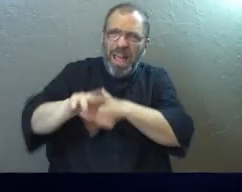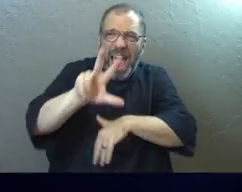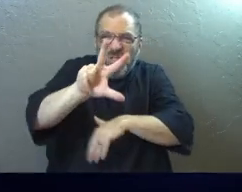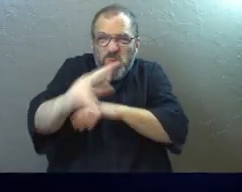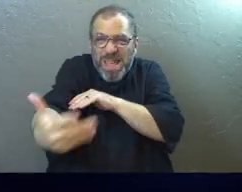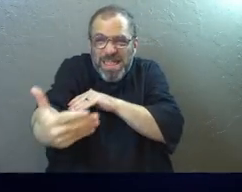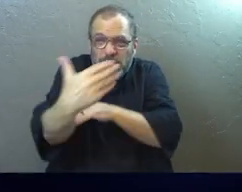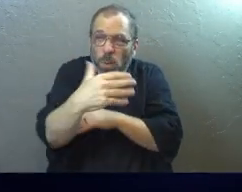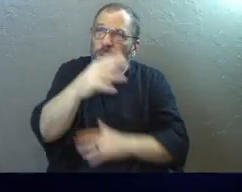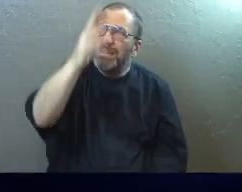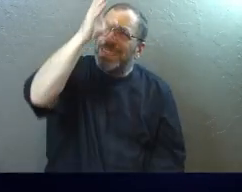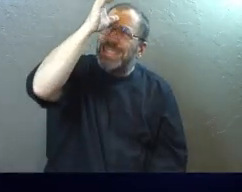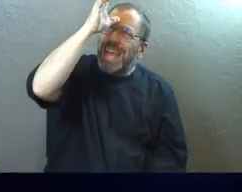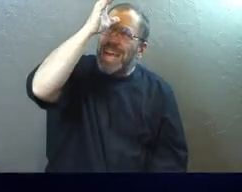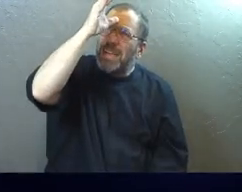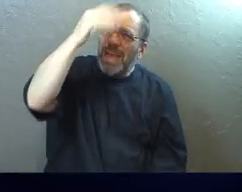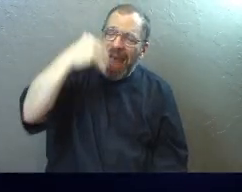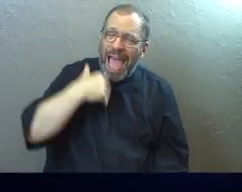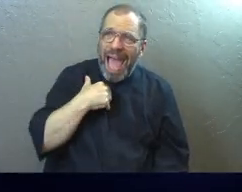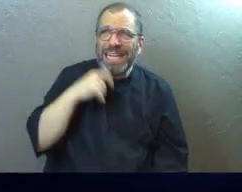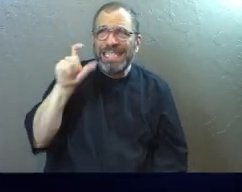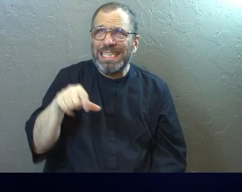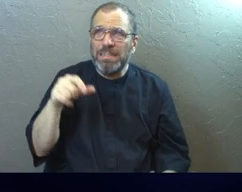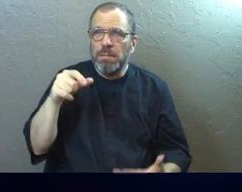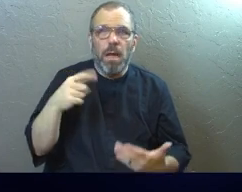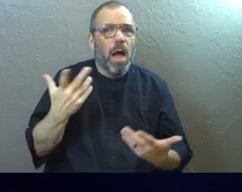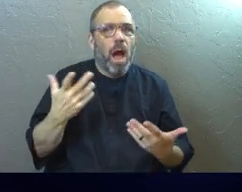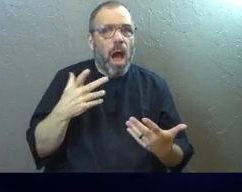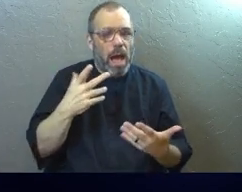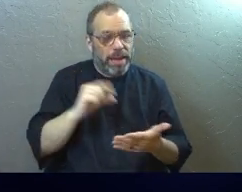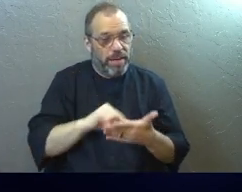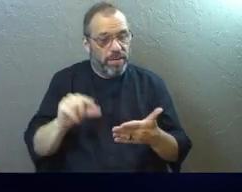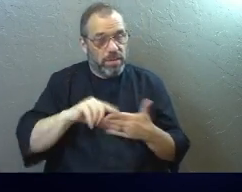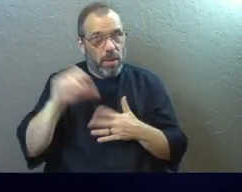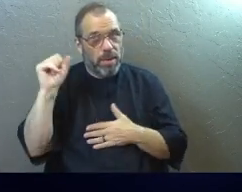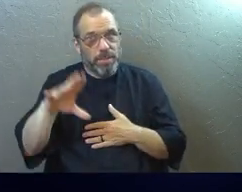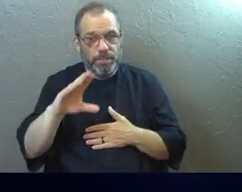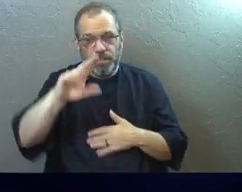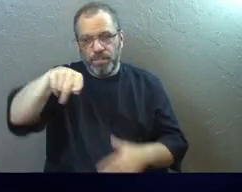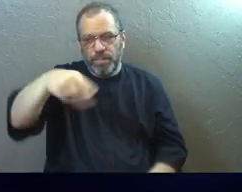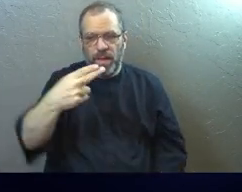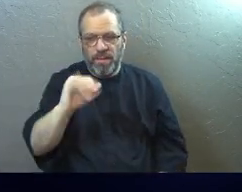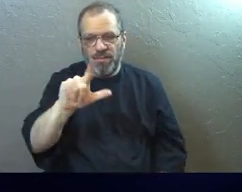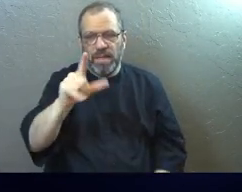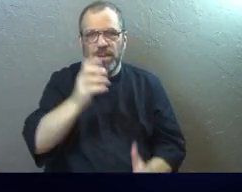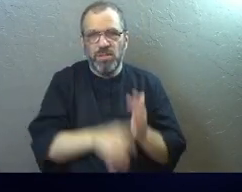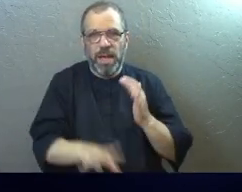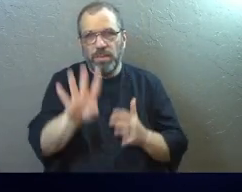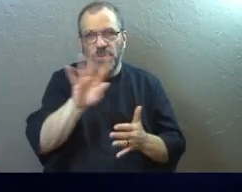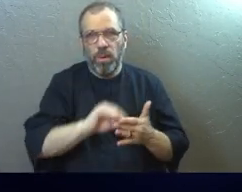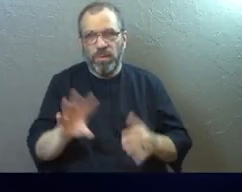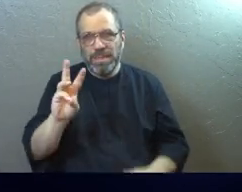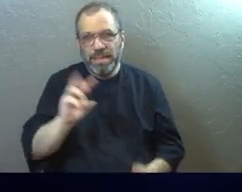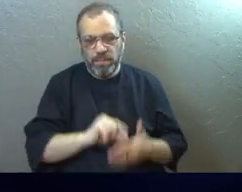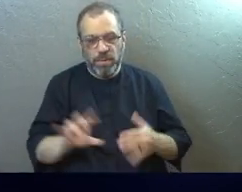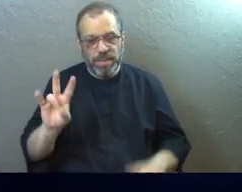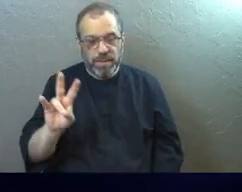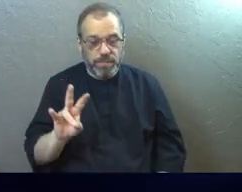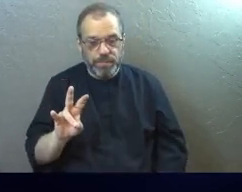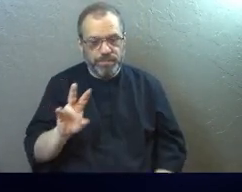three at the morning and ask him. I've got some other verses for us just to drill this point home. Philippians chapter 4, verses 6 and 7.